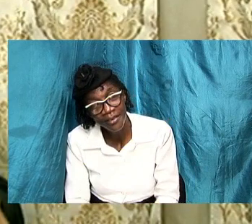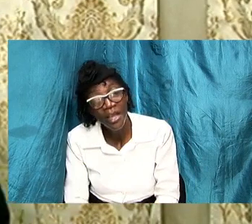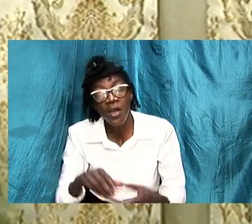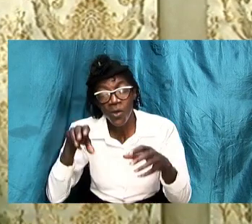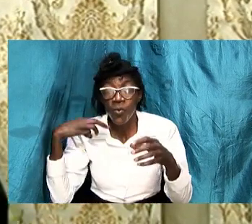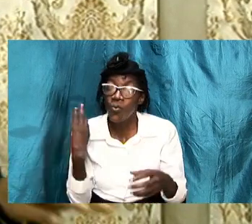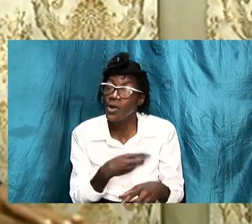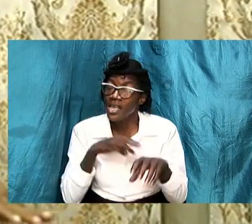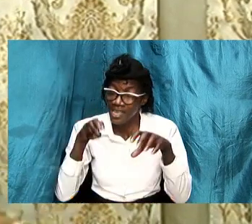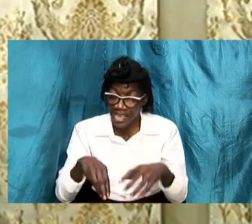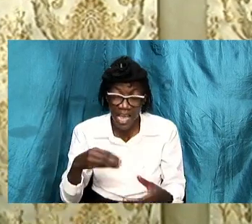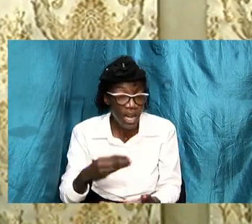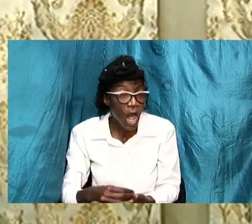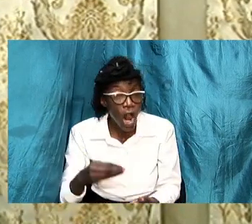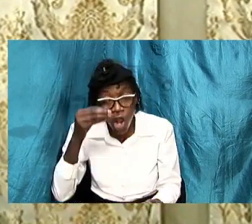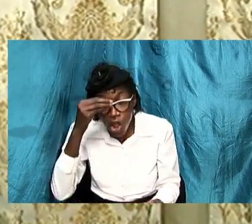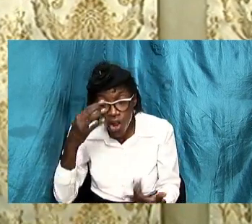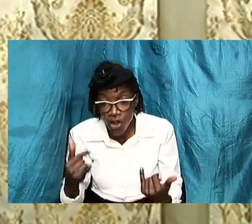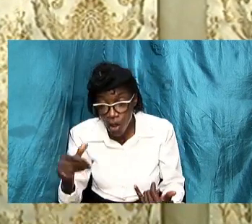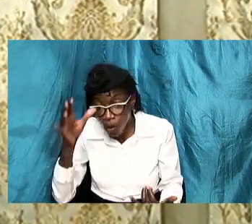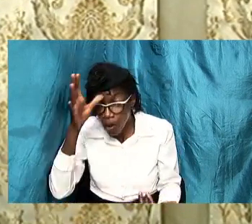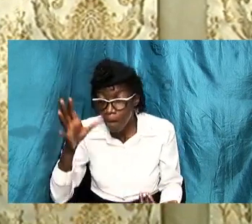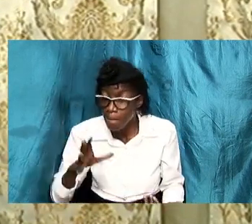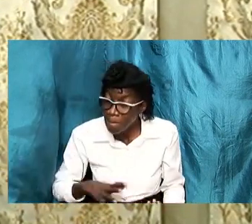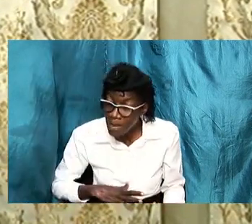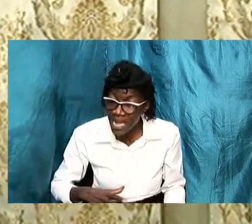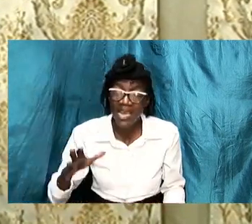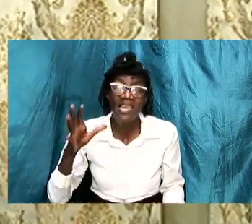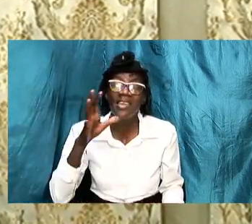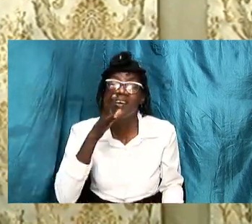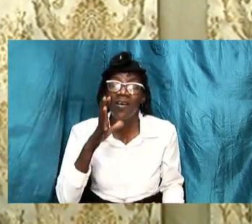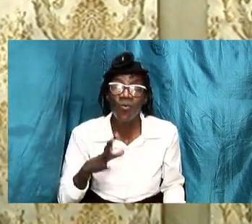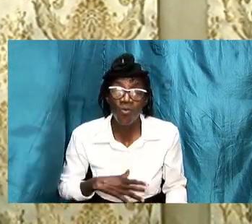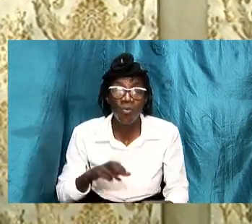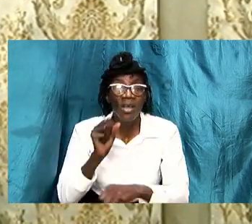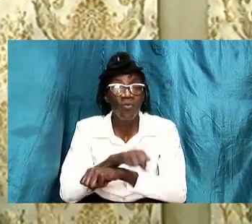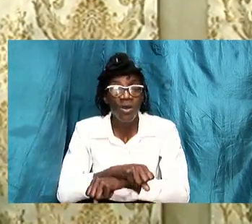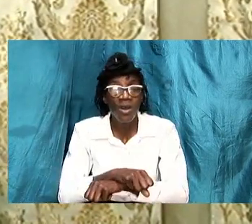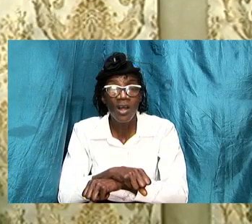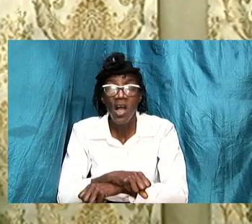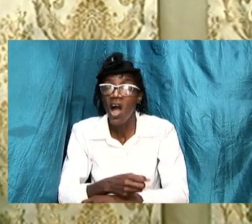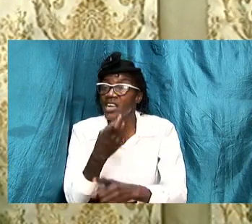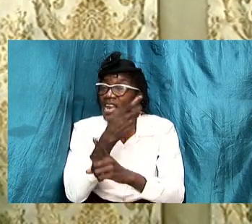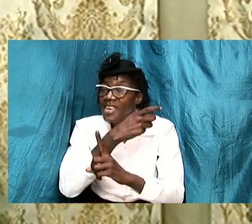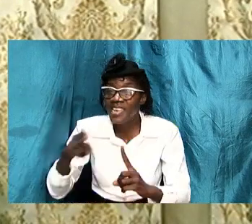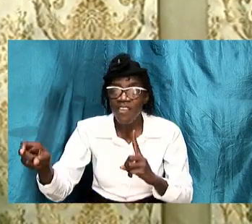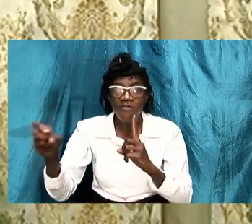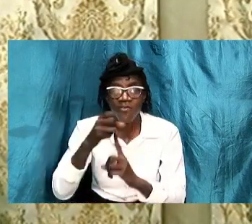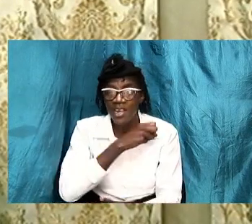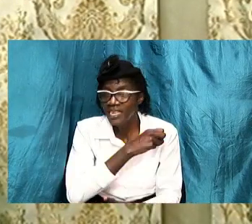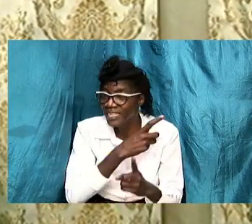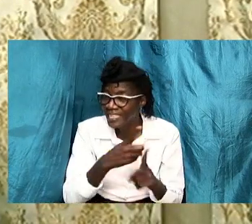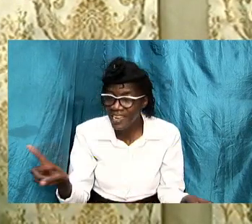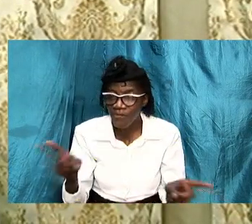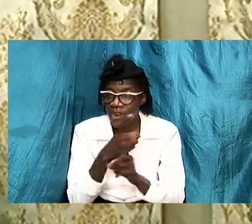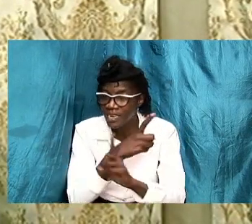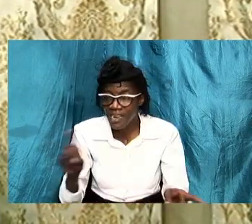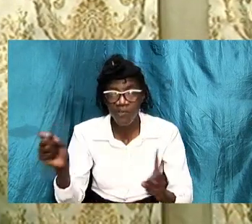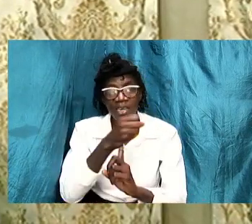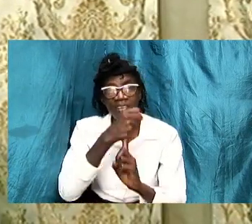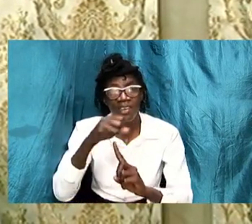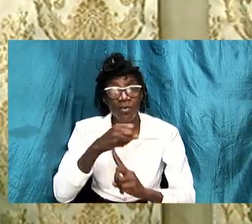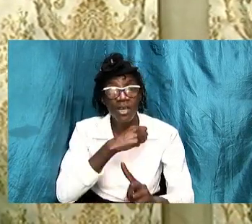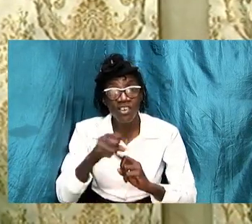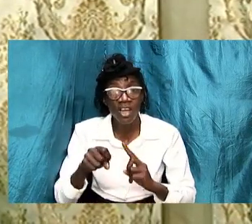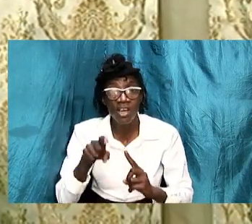learn how ladies operate under varying conditions and we would be surprised at what we